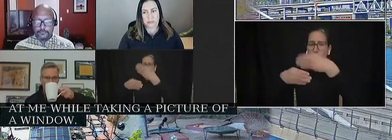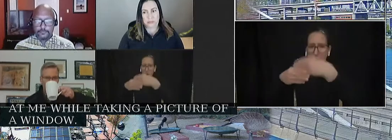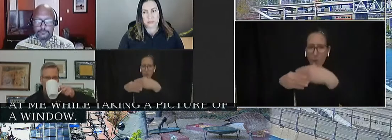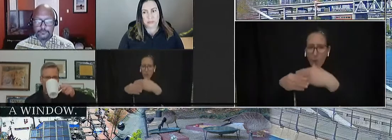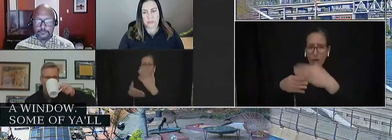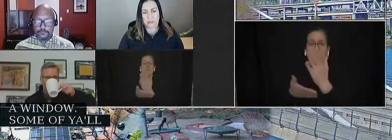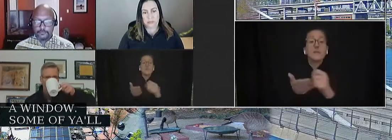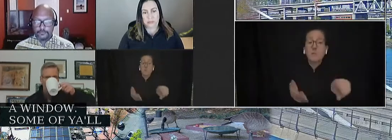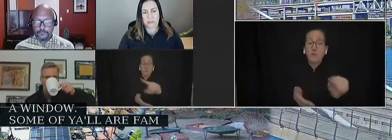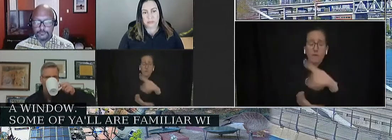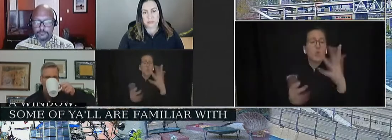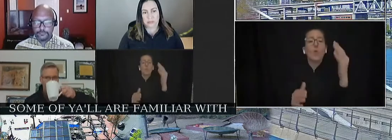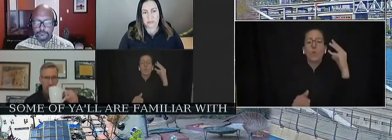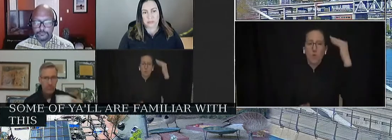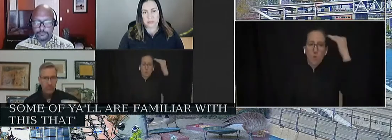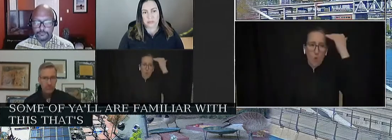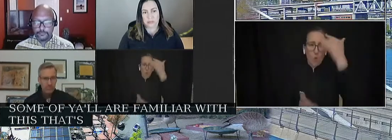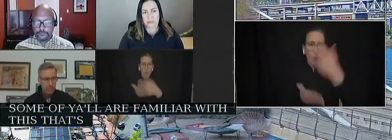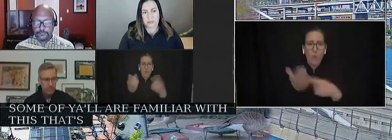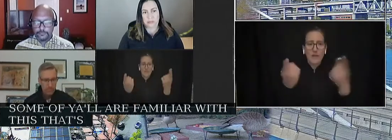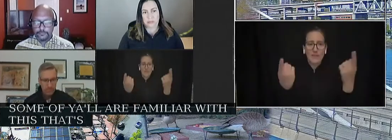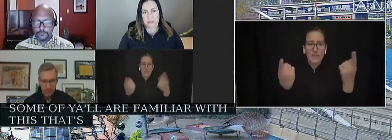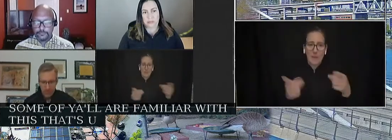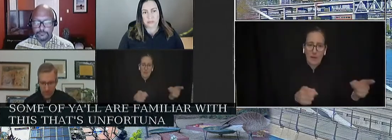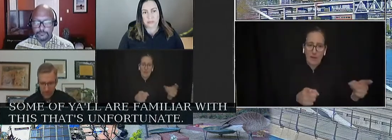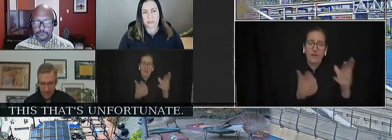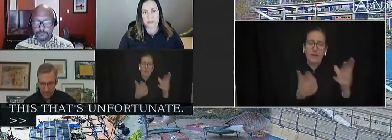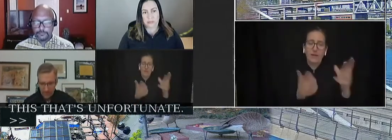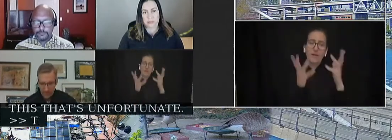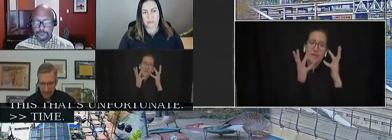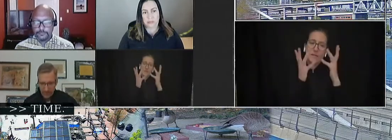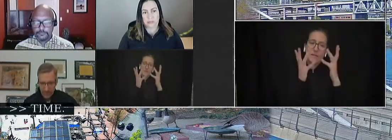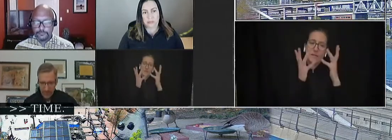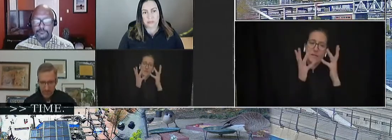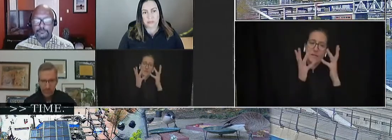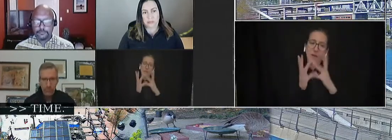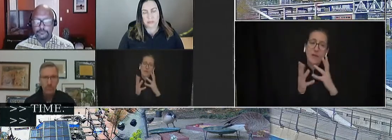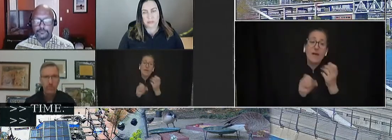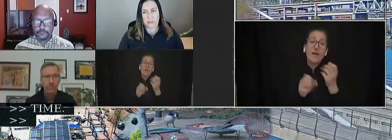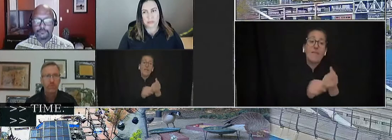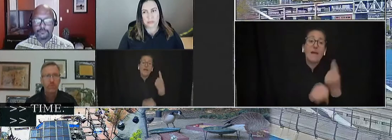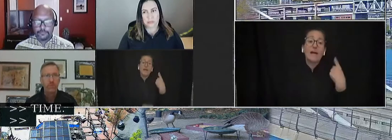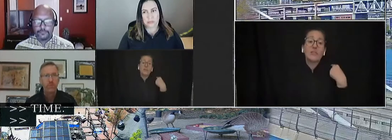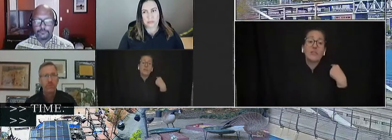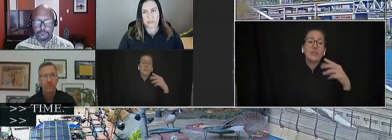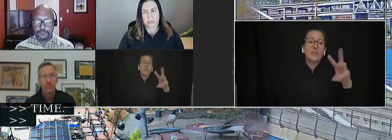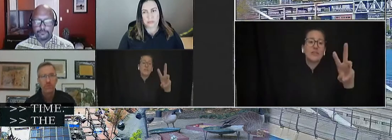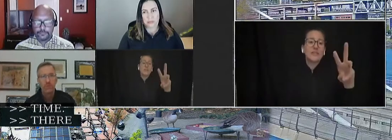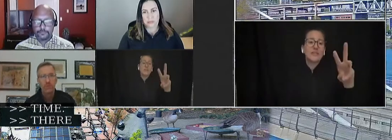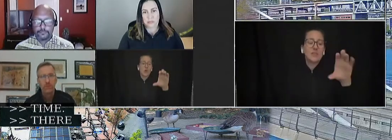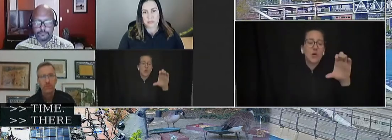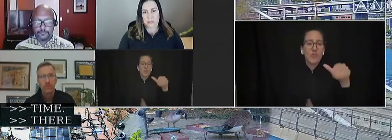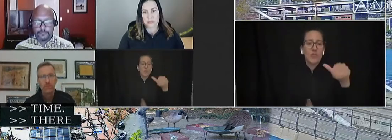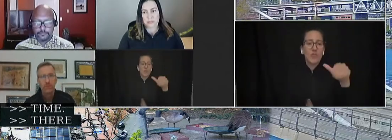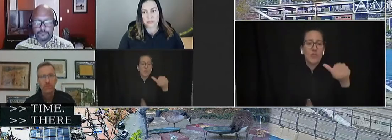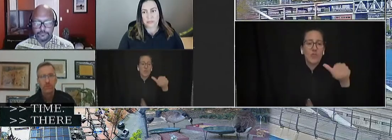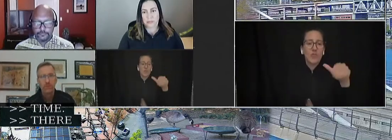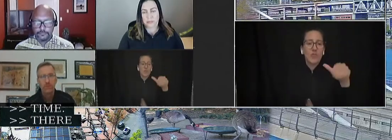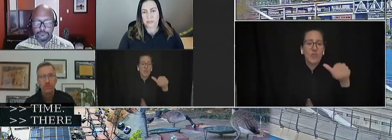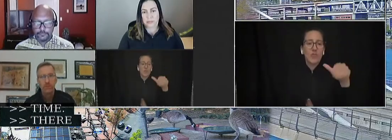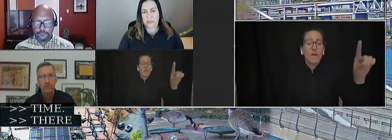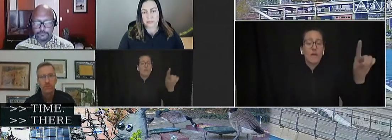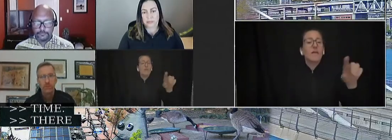unfortunate, but last year there were 600,000 calls for 911 and 300,000 non-emergency calls. Those are all victims needing your help.